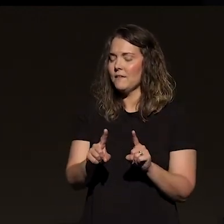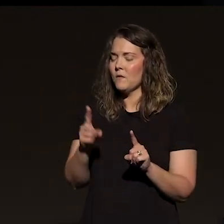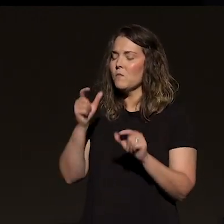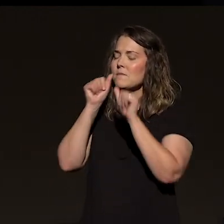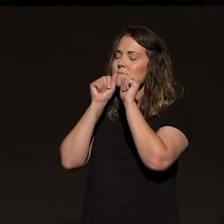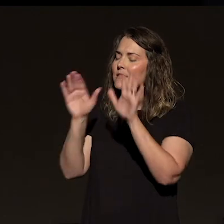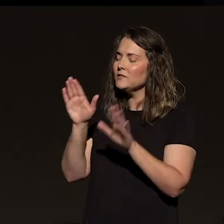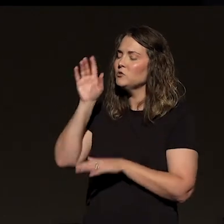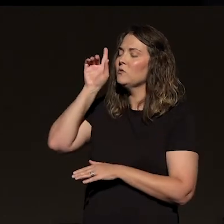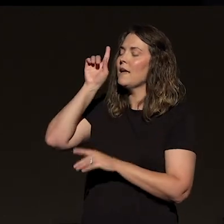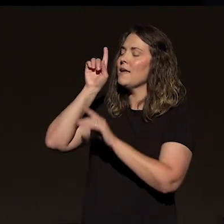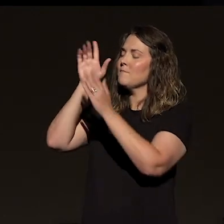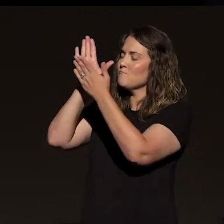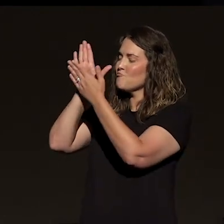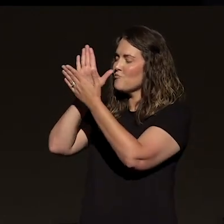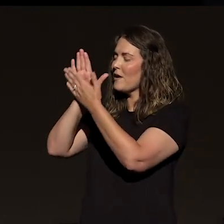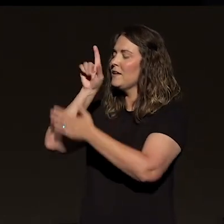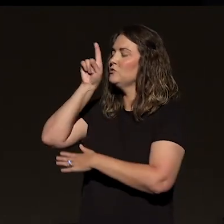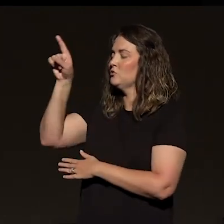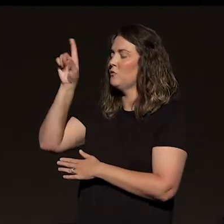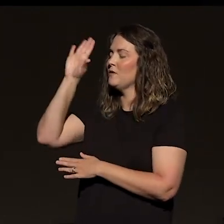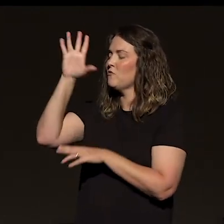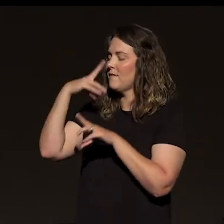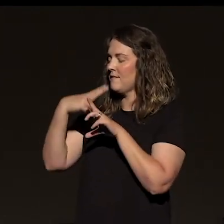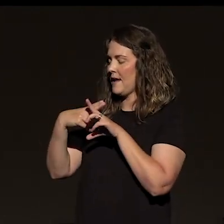you in the name of Christ. Amen.